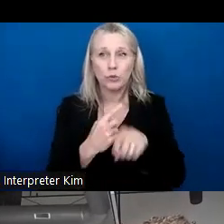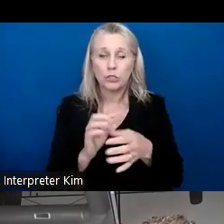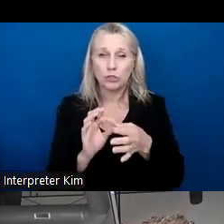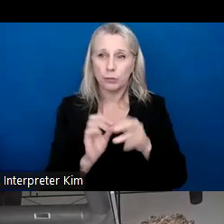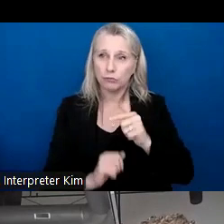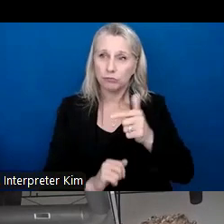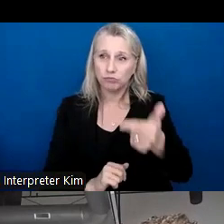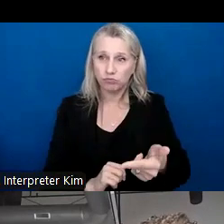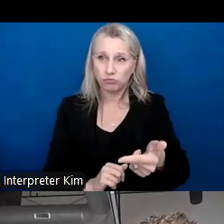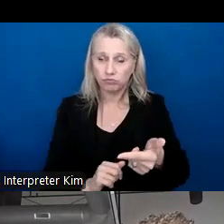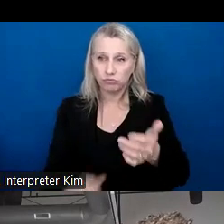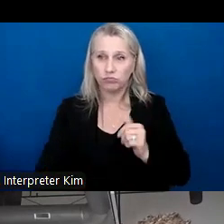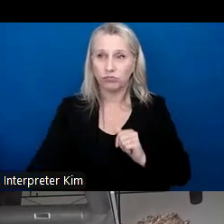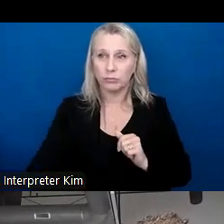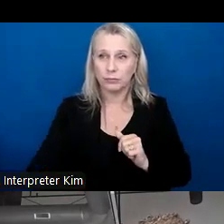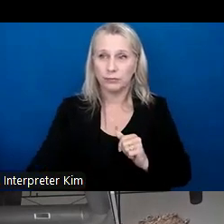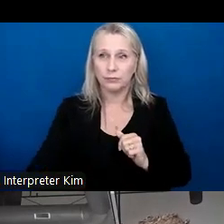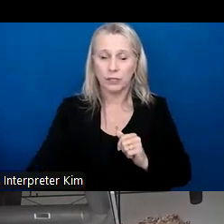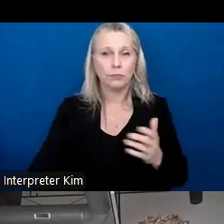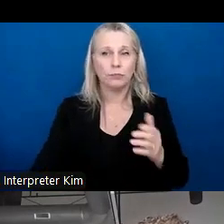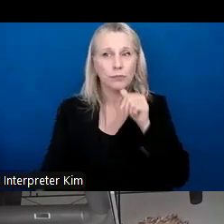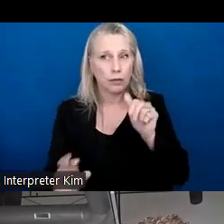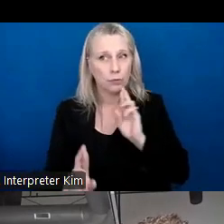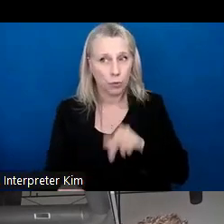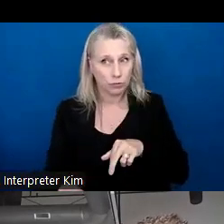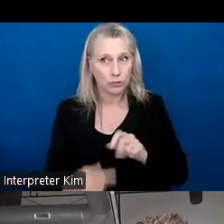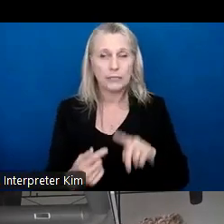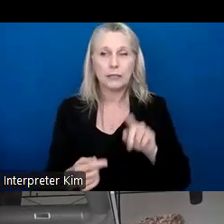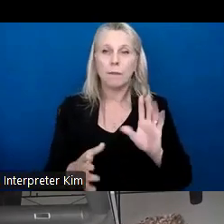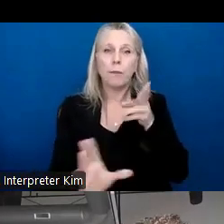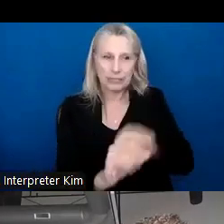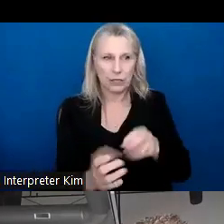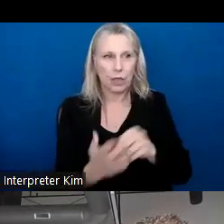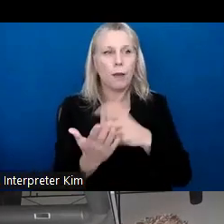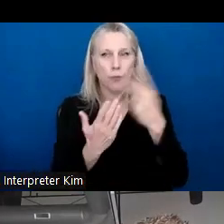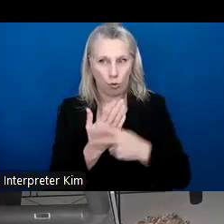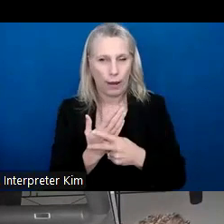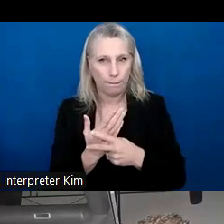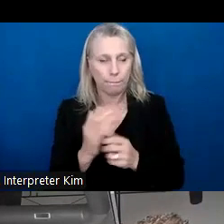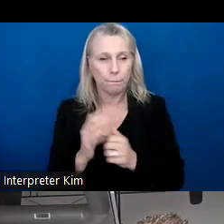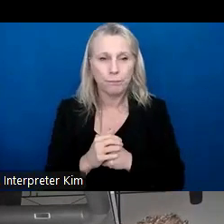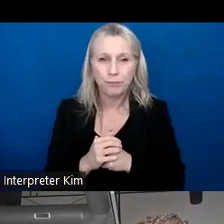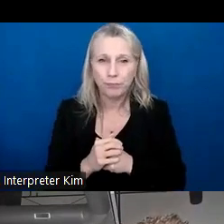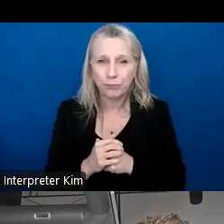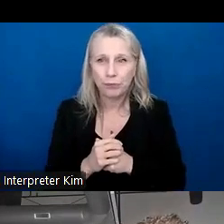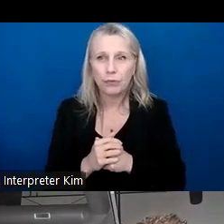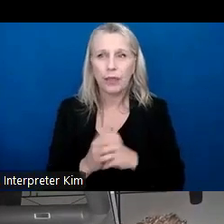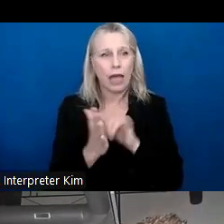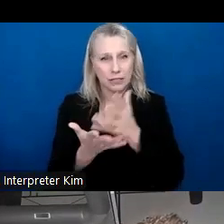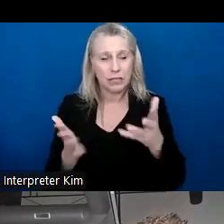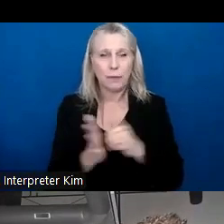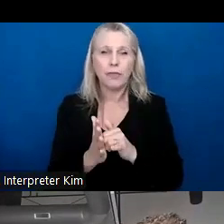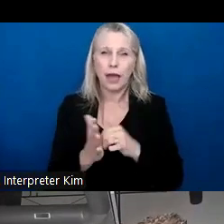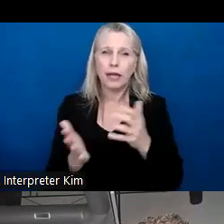participants were not, were not reported as chronically absent while participating in program. Um, that's something that